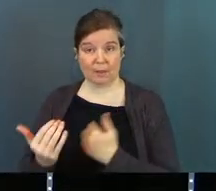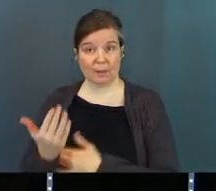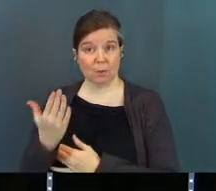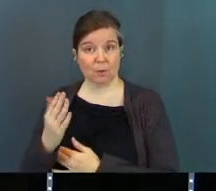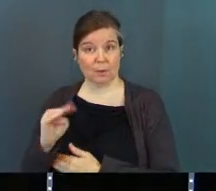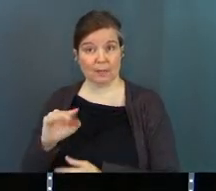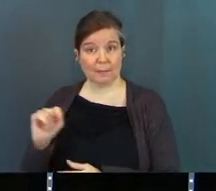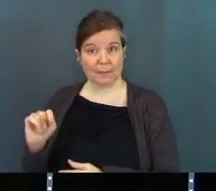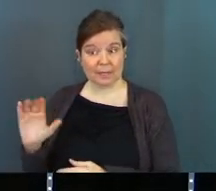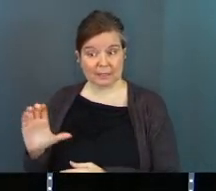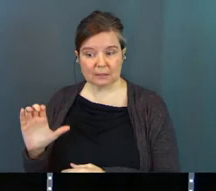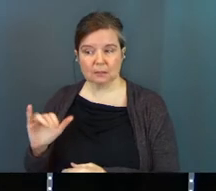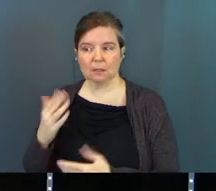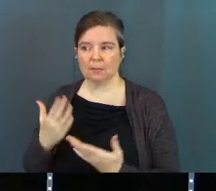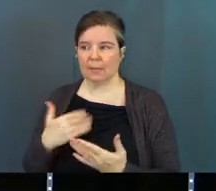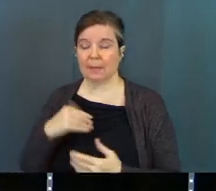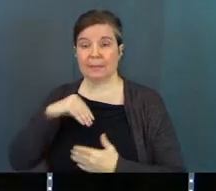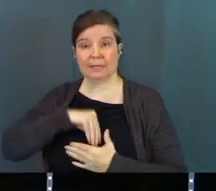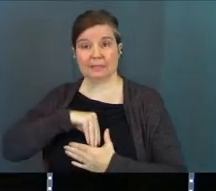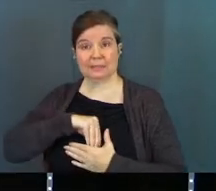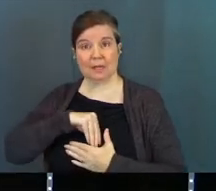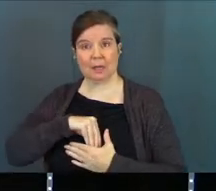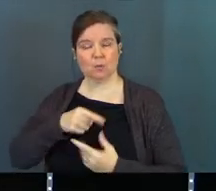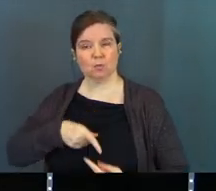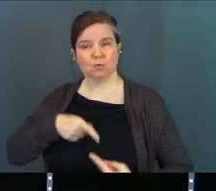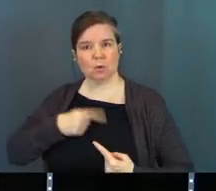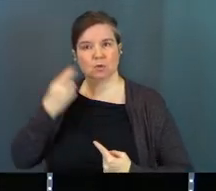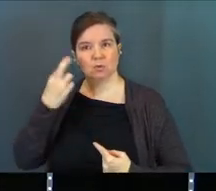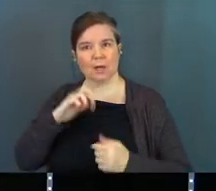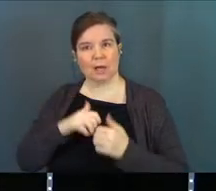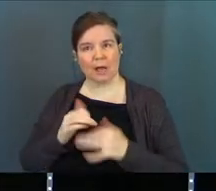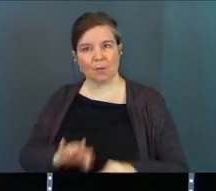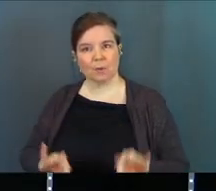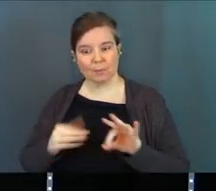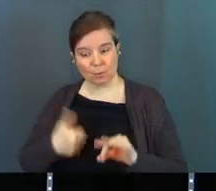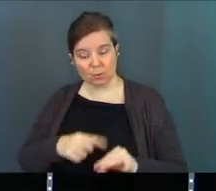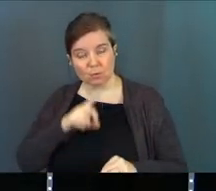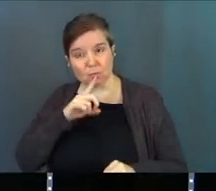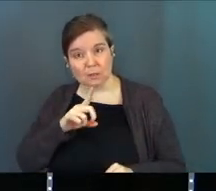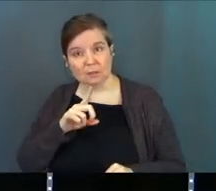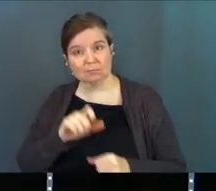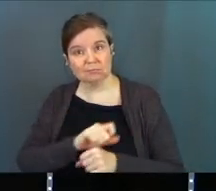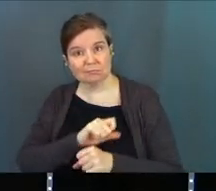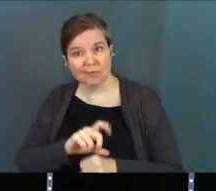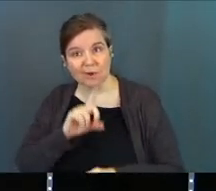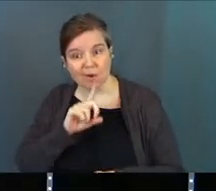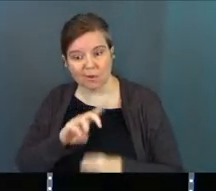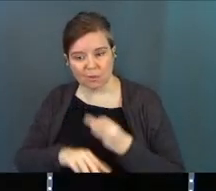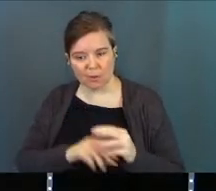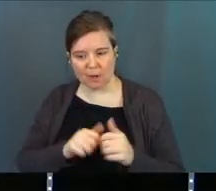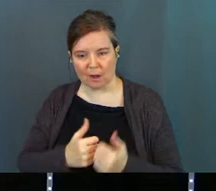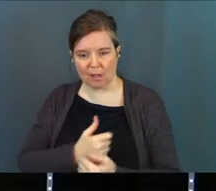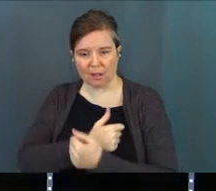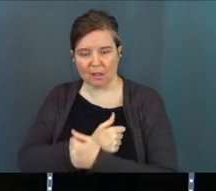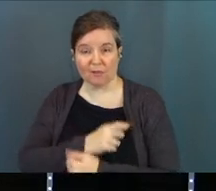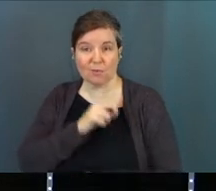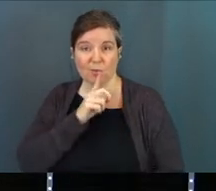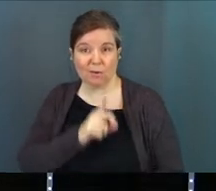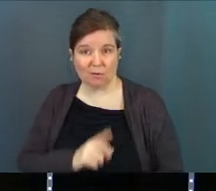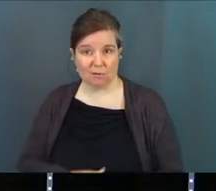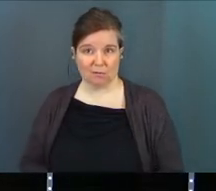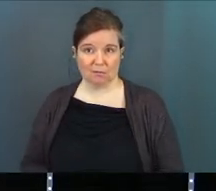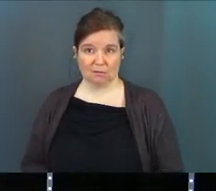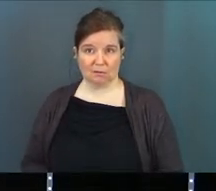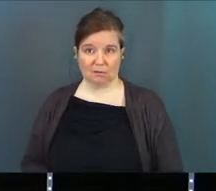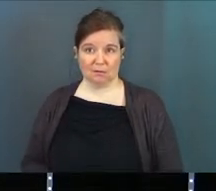this morning, like Matt did. Maybe inside, we're struggling to realize how important we truly are in this world and how loved we really are.